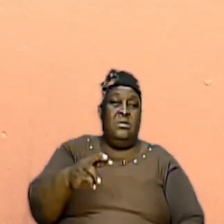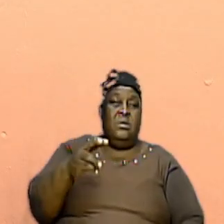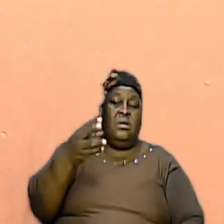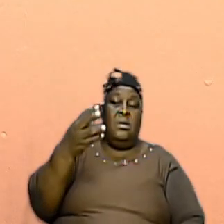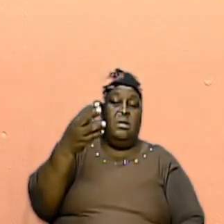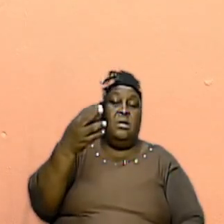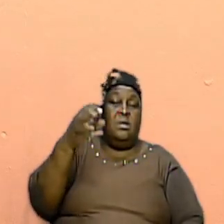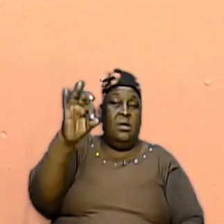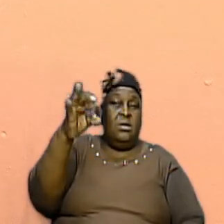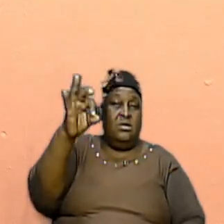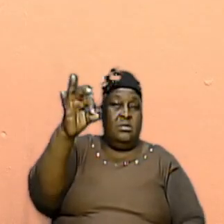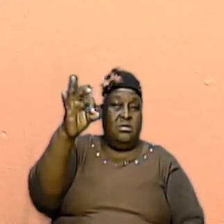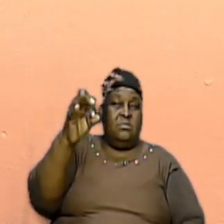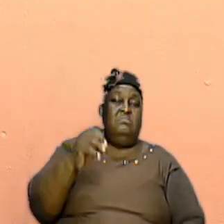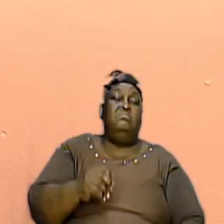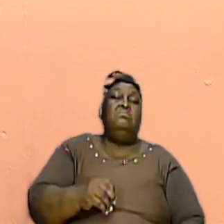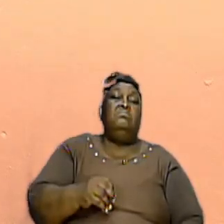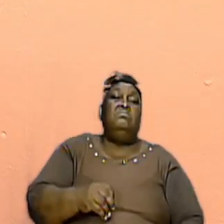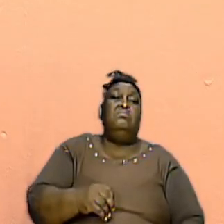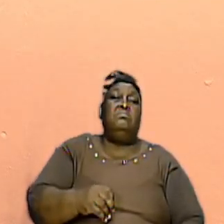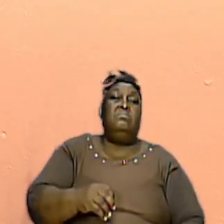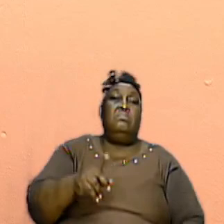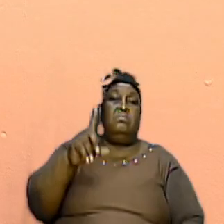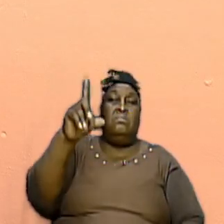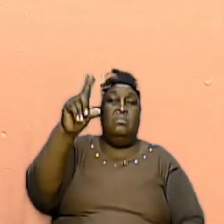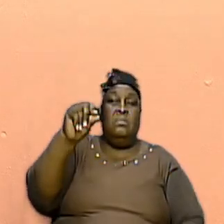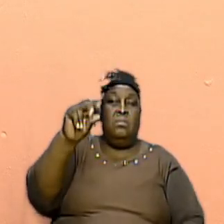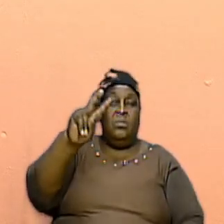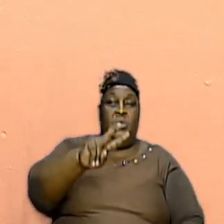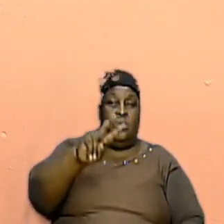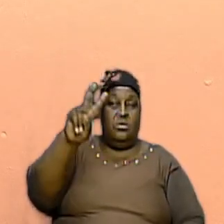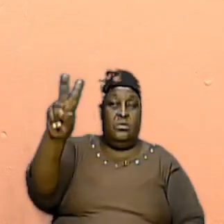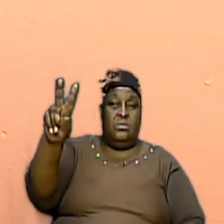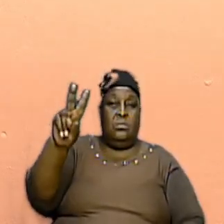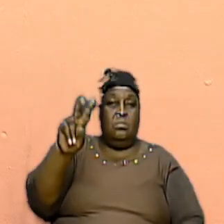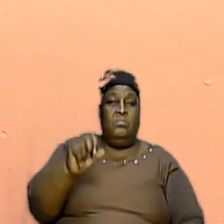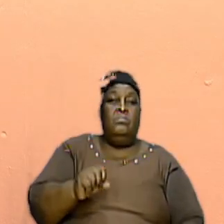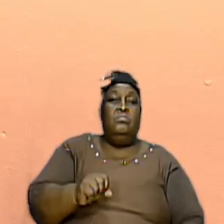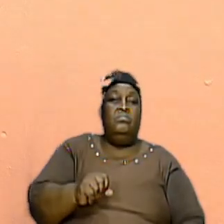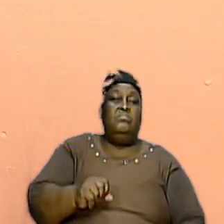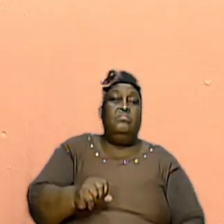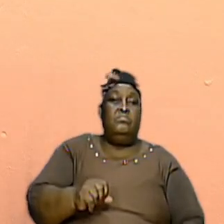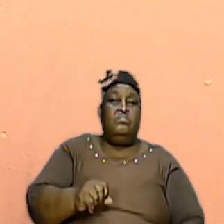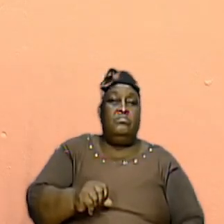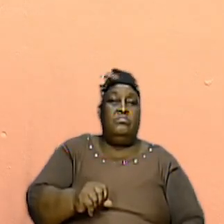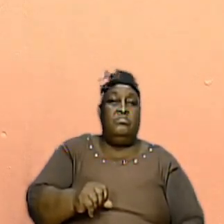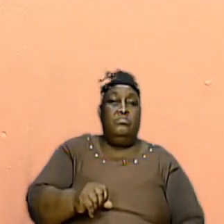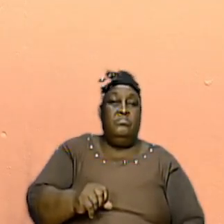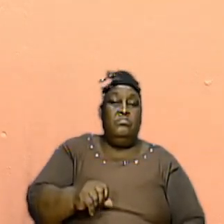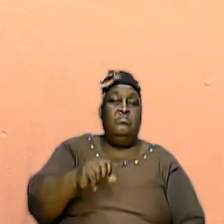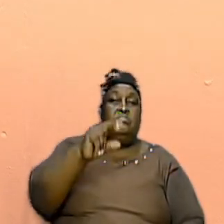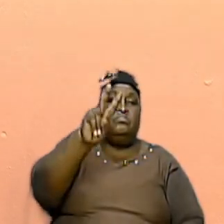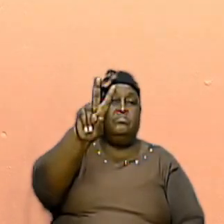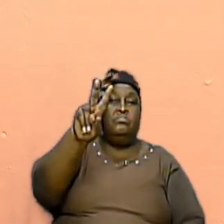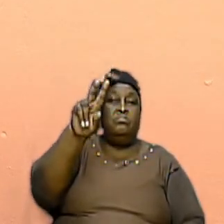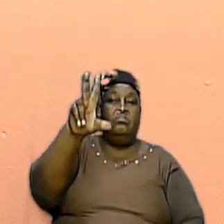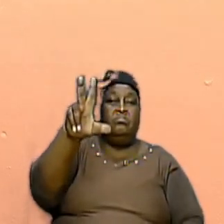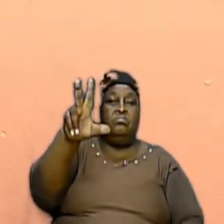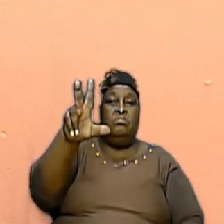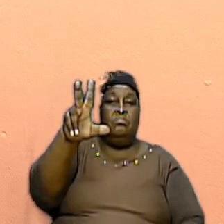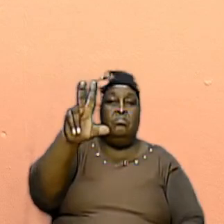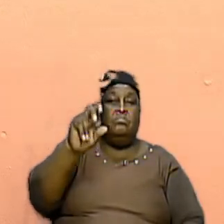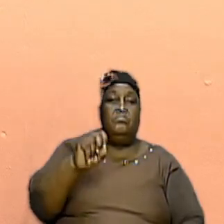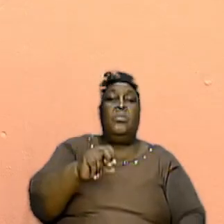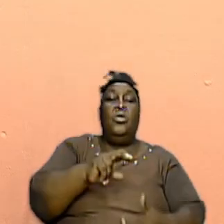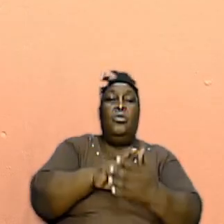Nineteen Then Verse Twenty Two And Then Verse Twenty Three Gonna